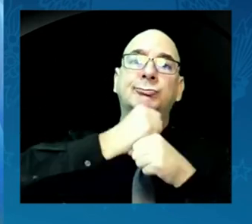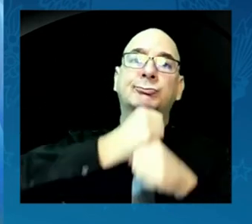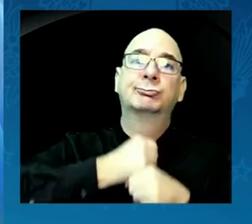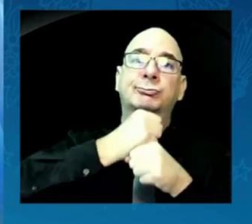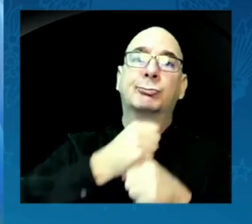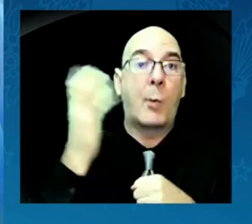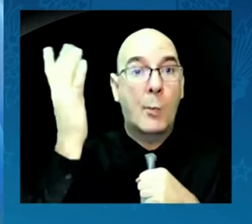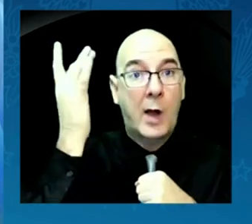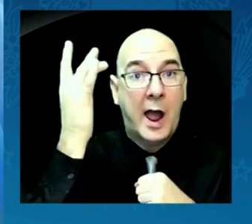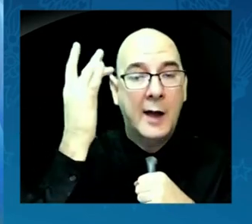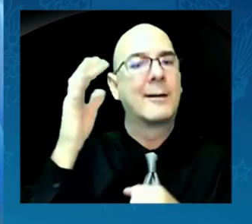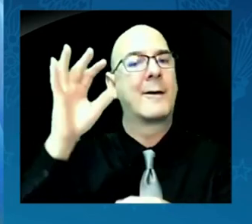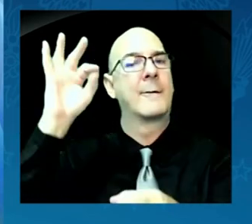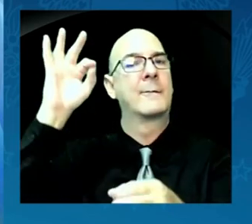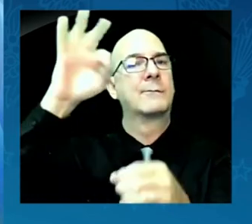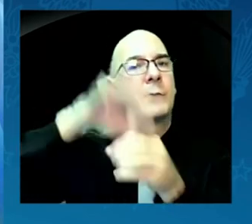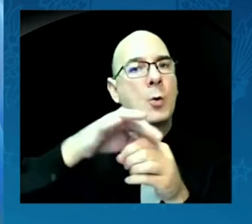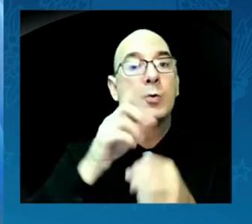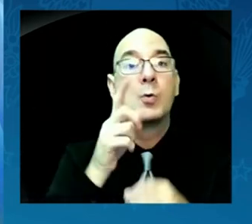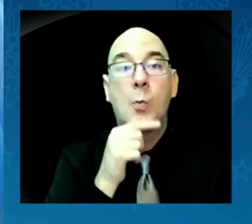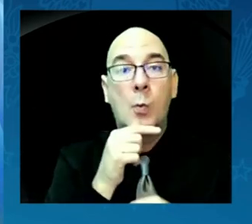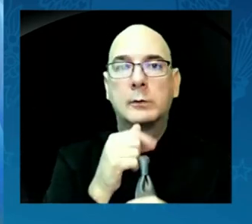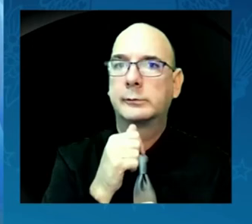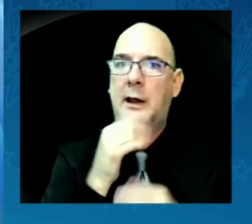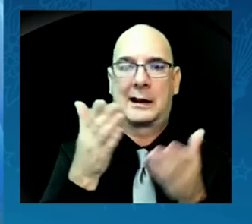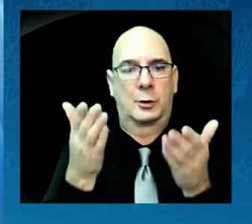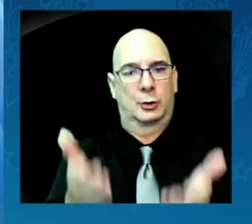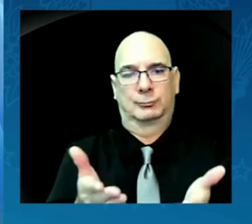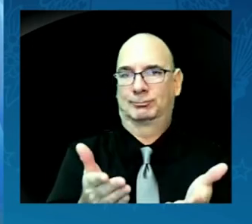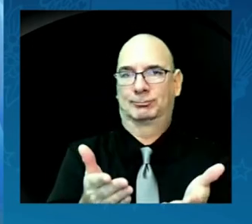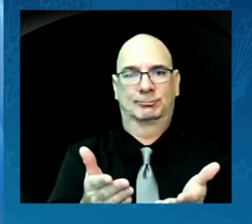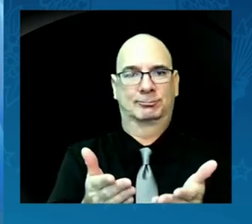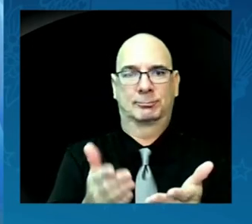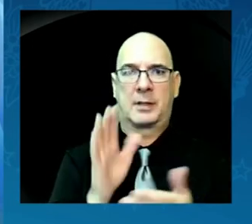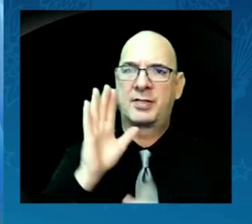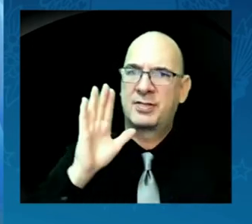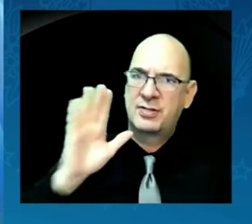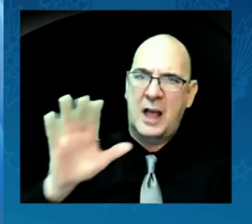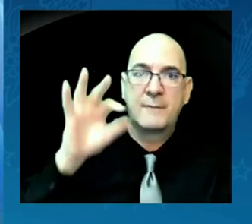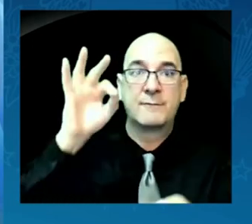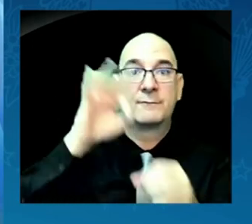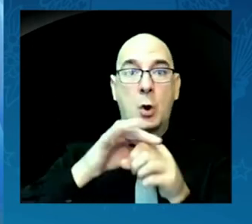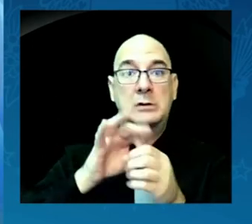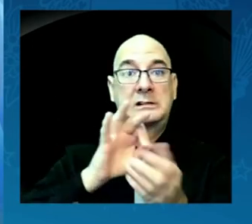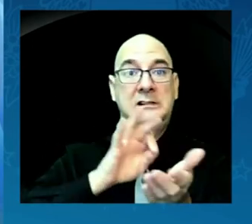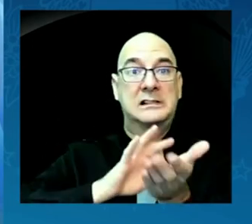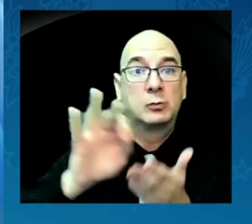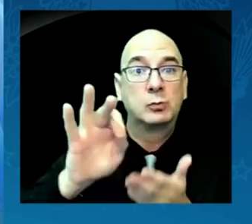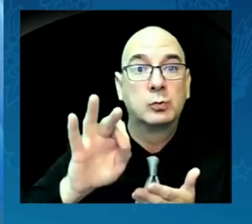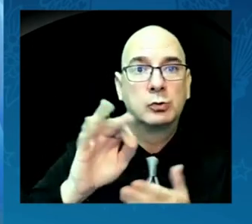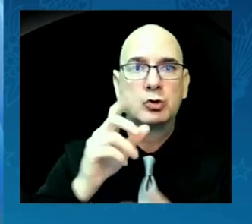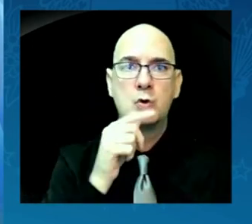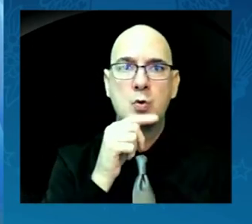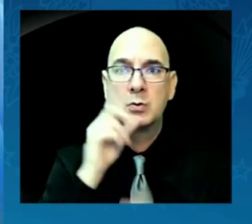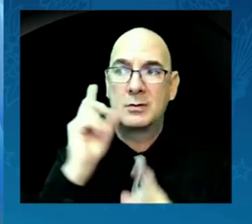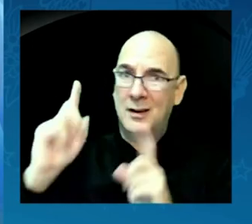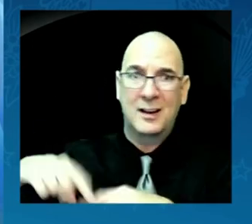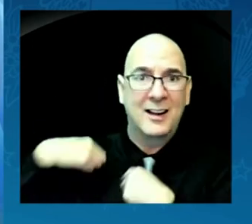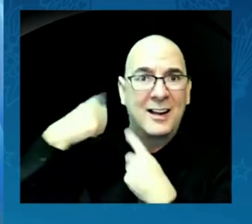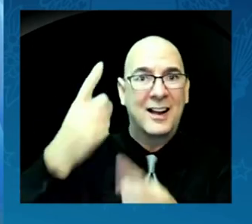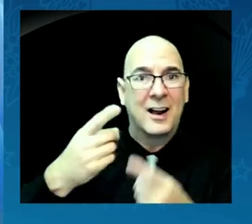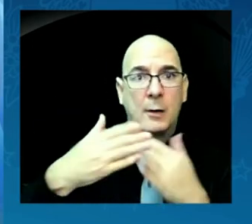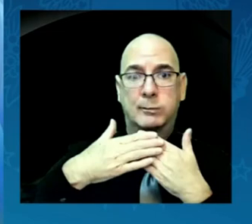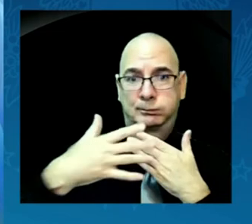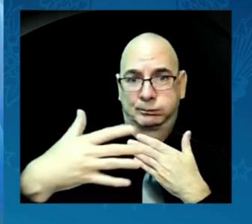those who were not here to have their voices counted. All those who have gone before. All those